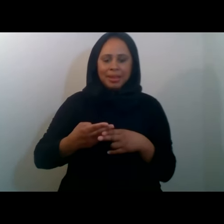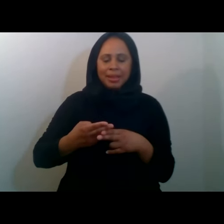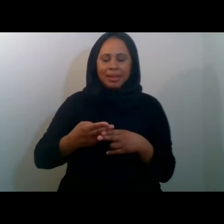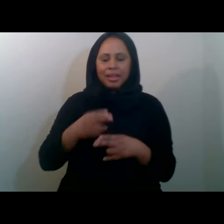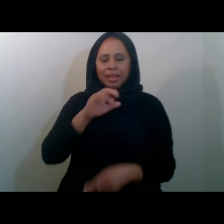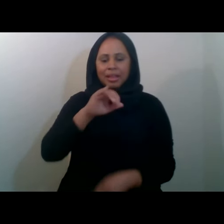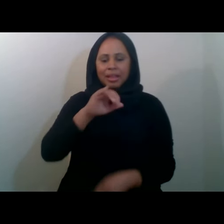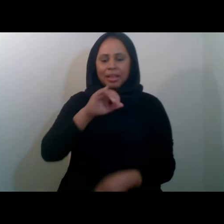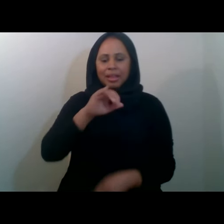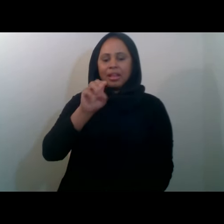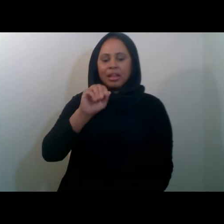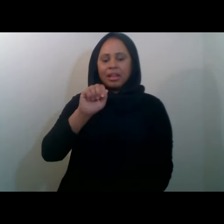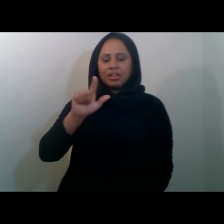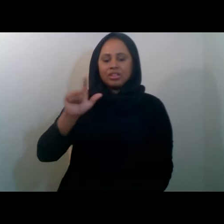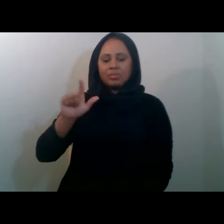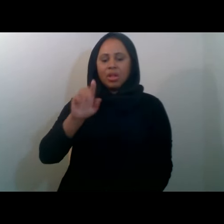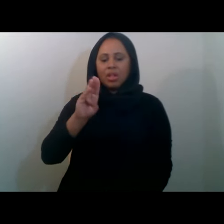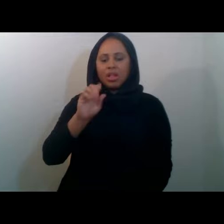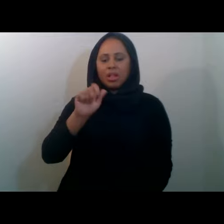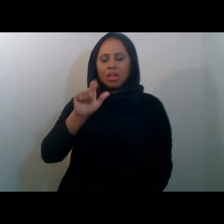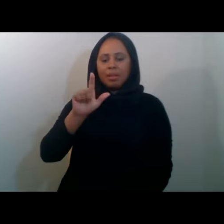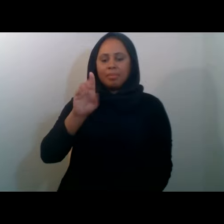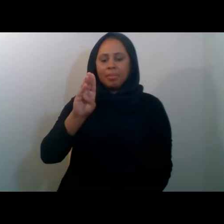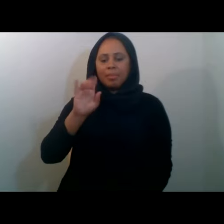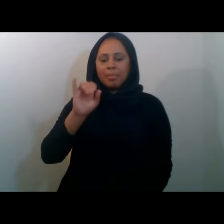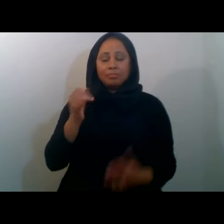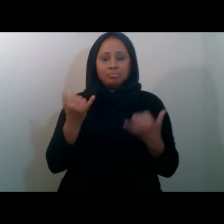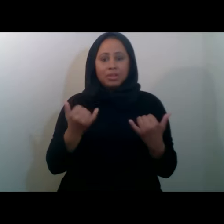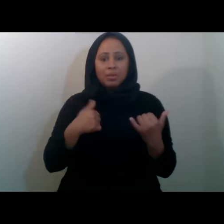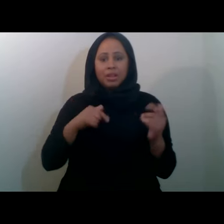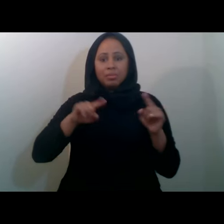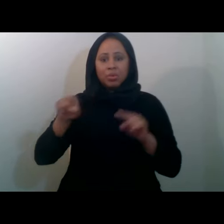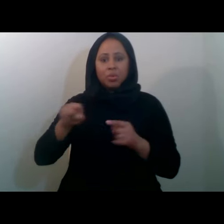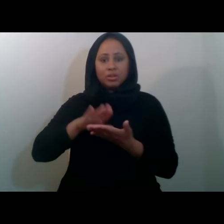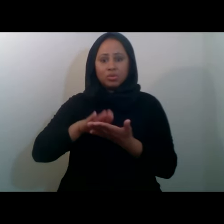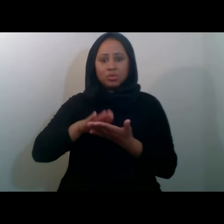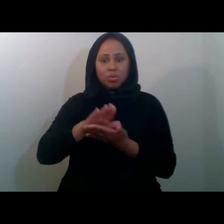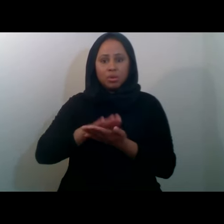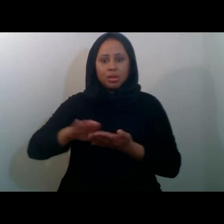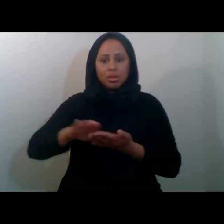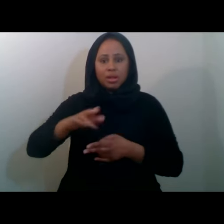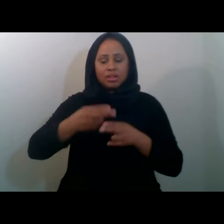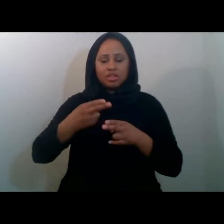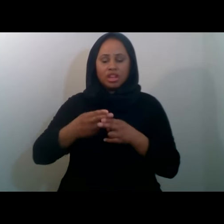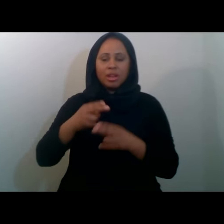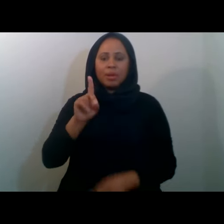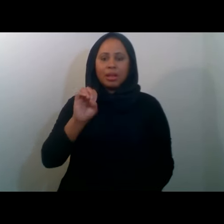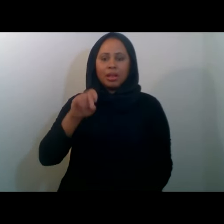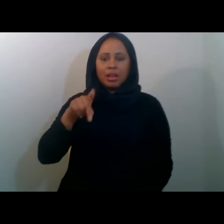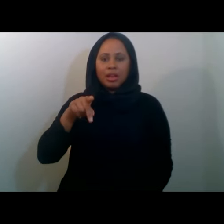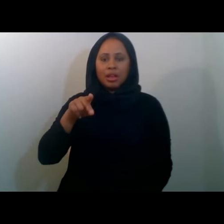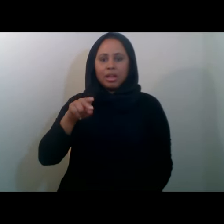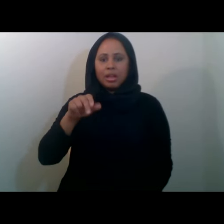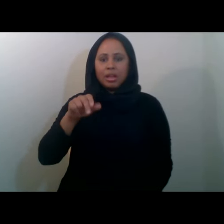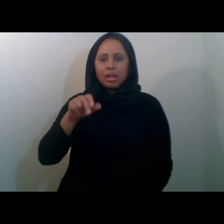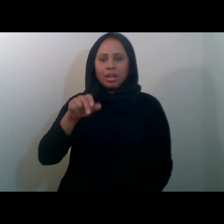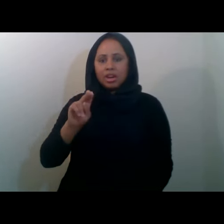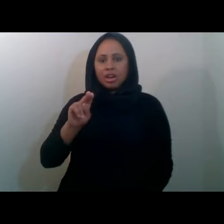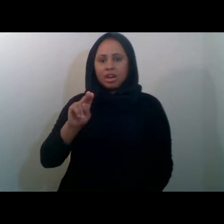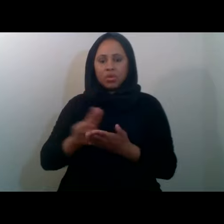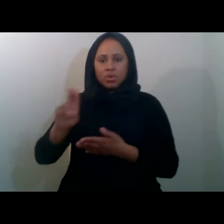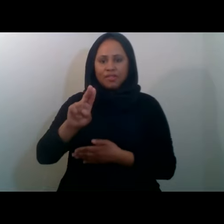in my final year as an undergrad at DePaul University and I'm actively a part of the MSA at DePaul University known as DePaul